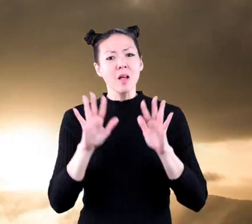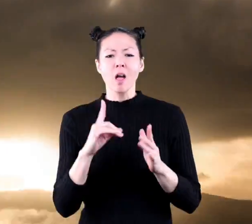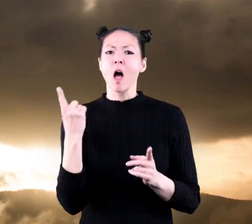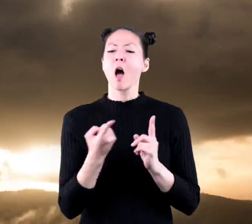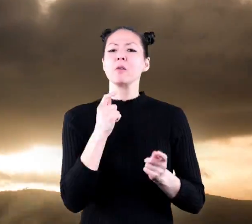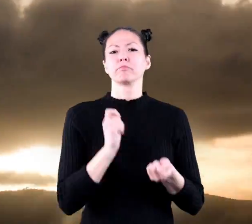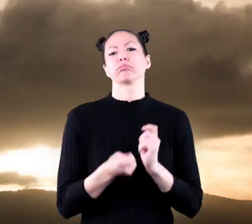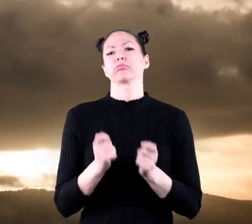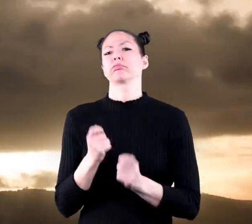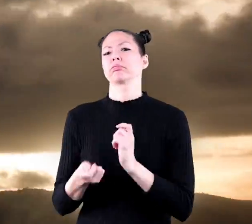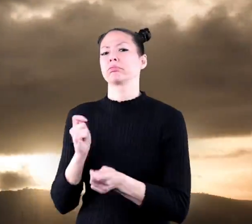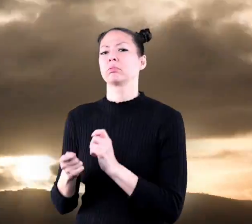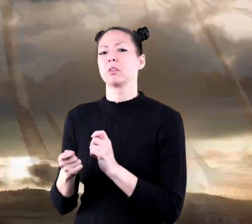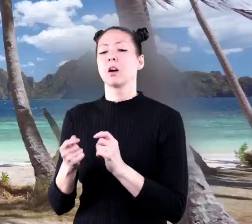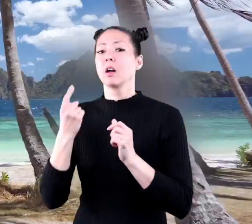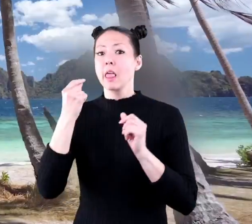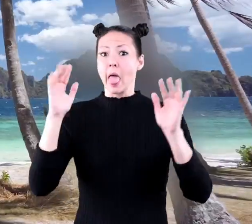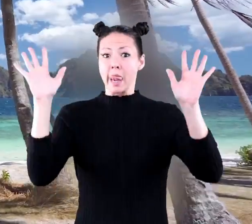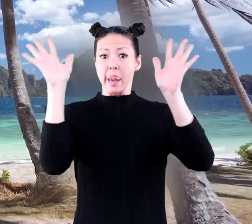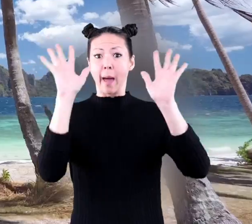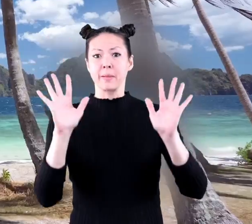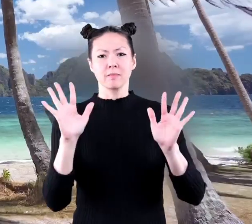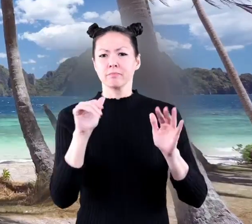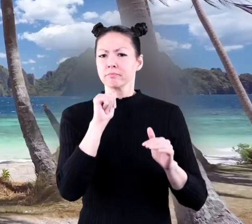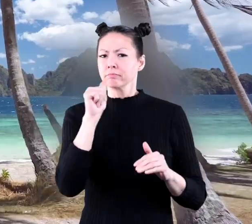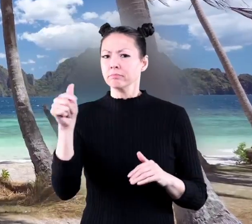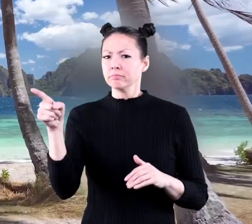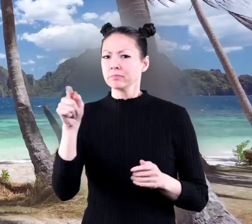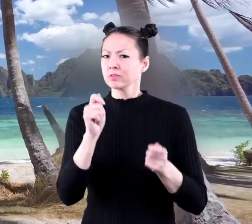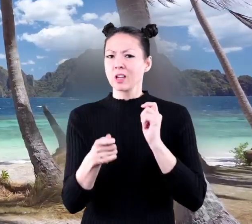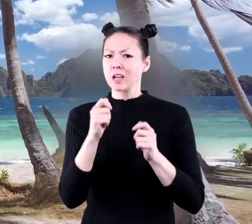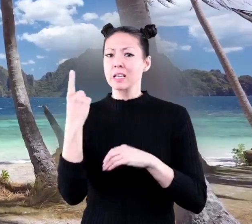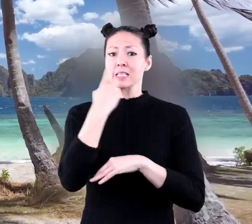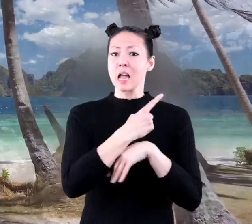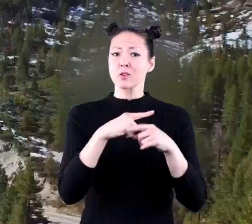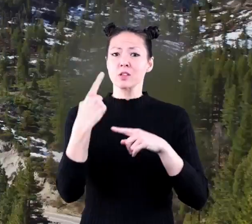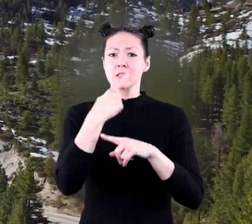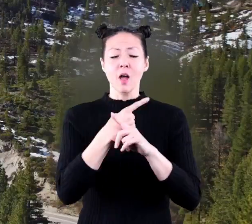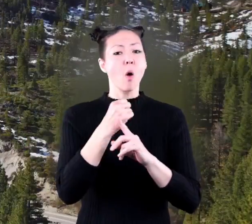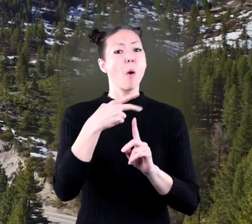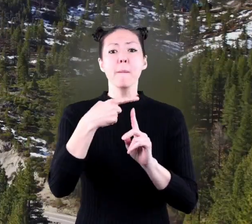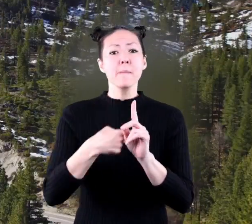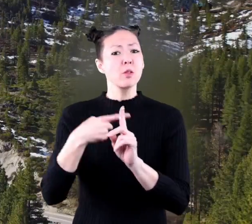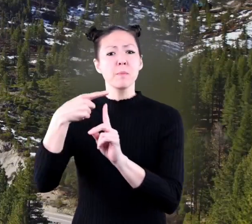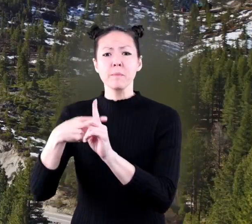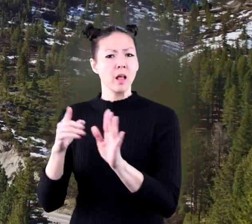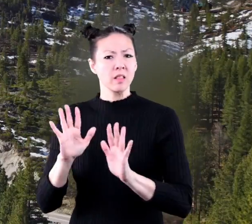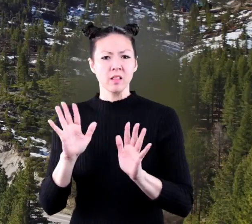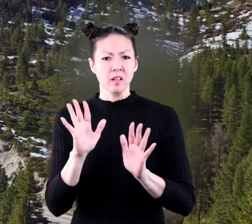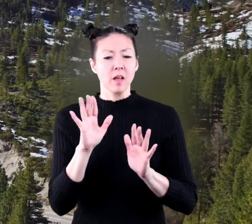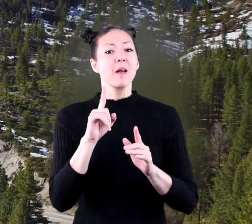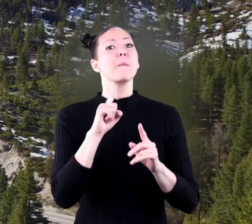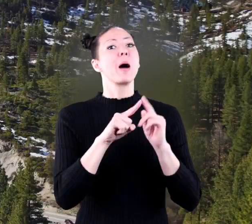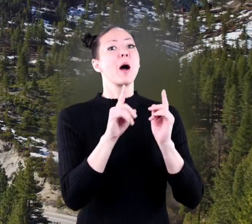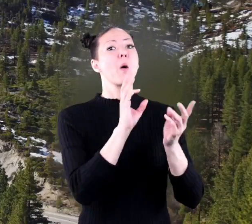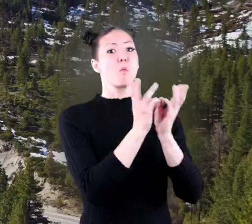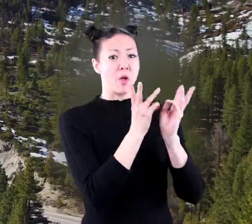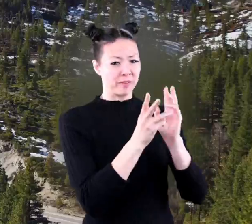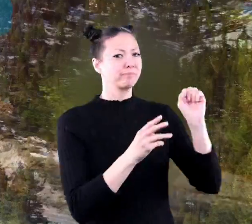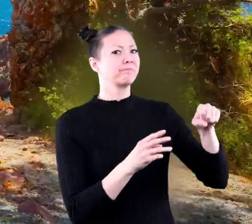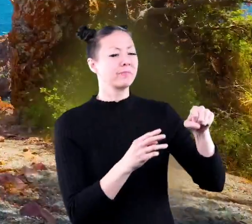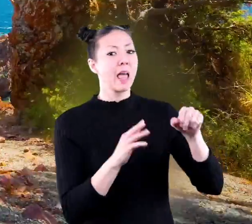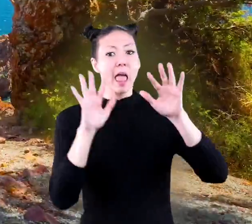is always changing, but climate does not change day to day or even month to month like weather does.